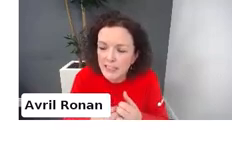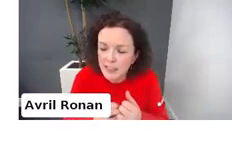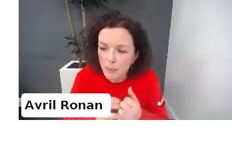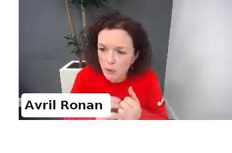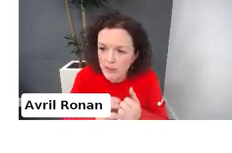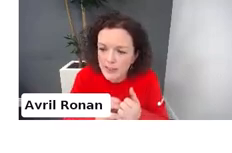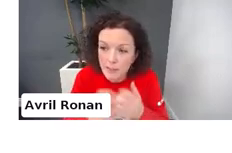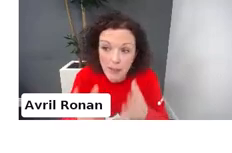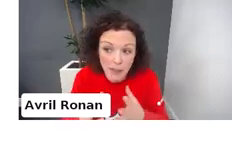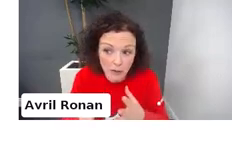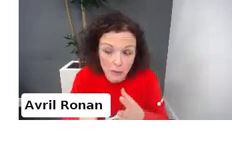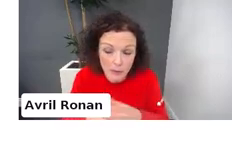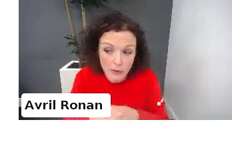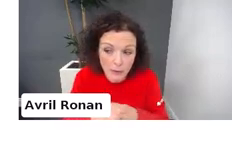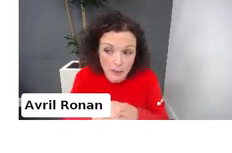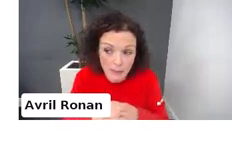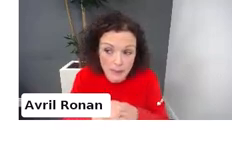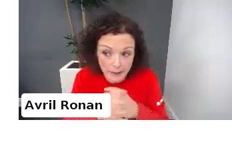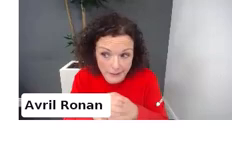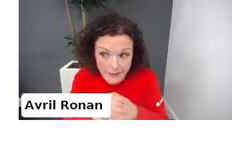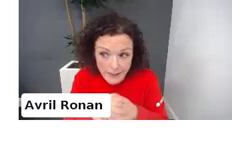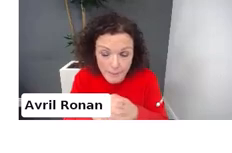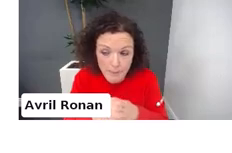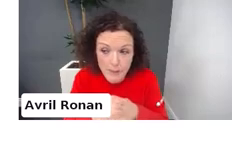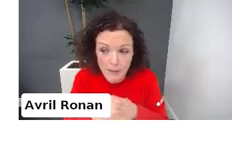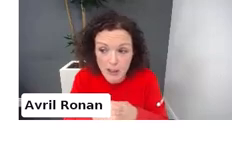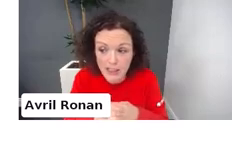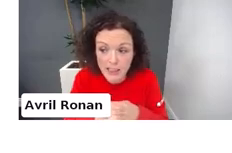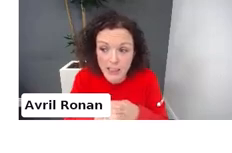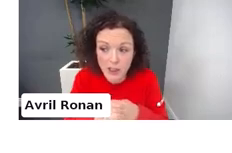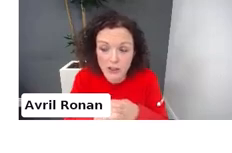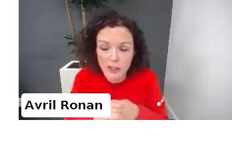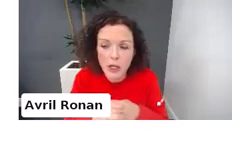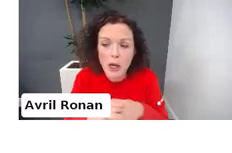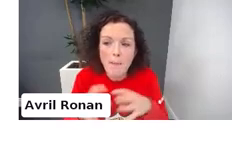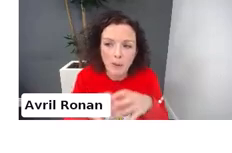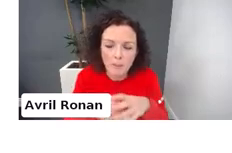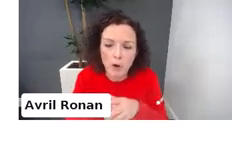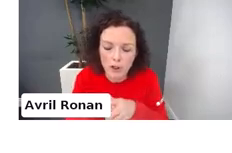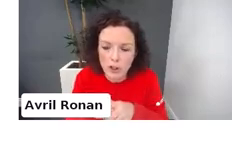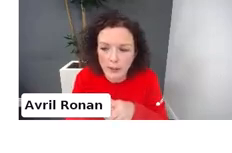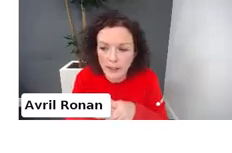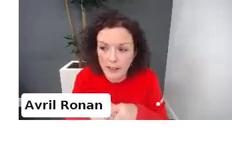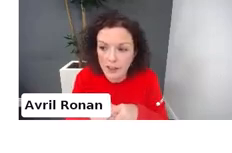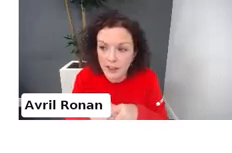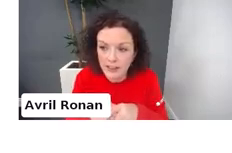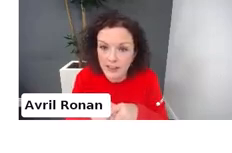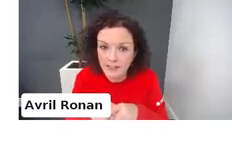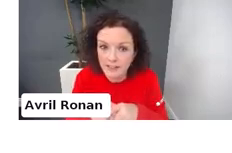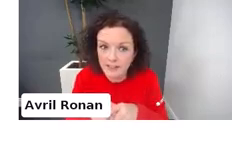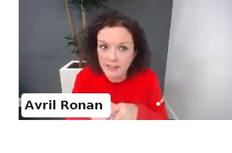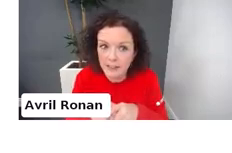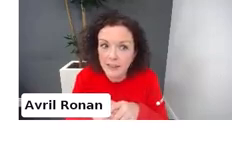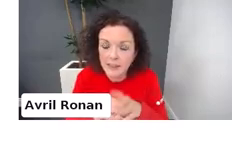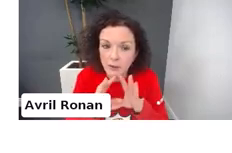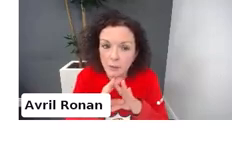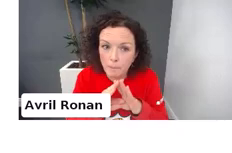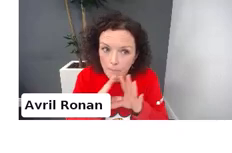understand the importance. They may not agree with you sometimes, a lot of the time, especially in teenage years, but important to acknowledge that.